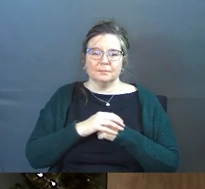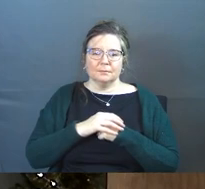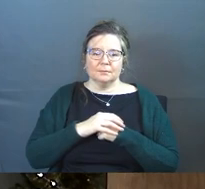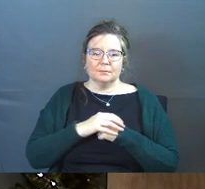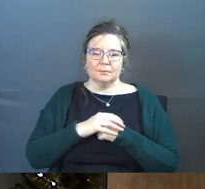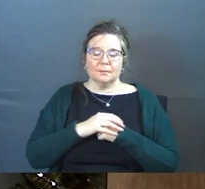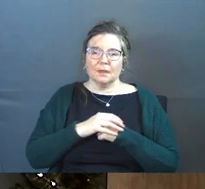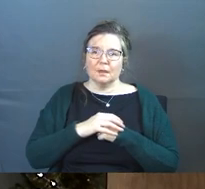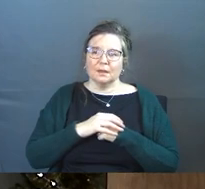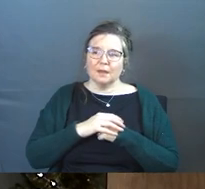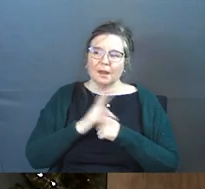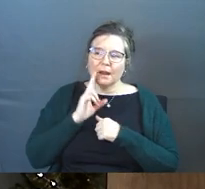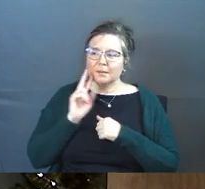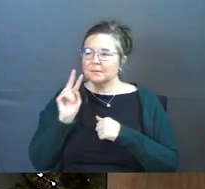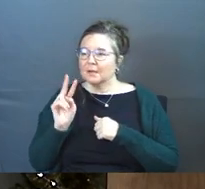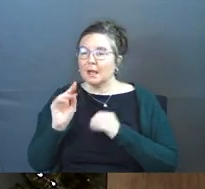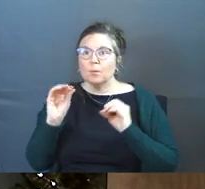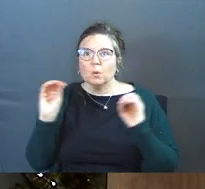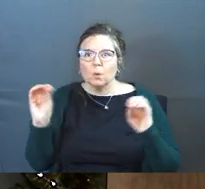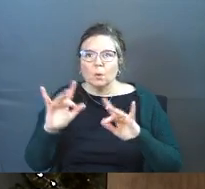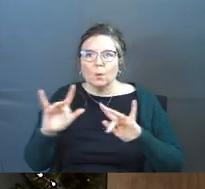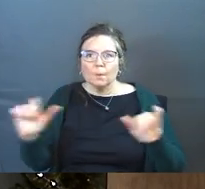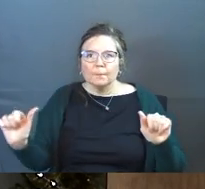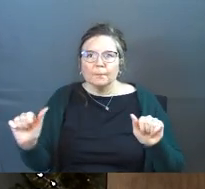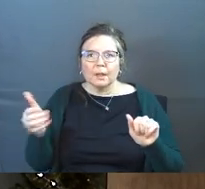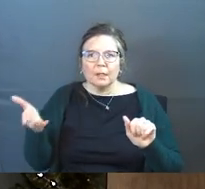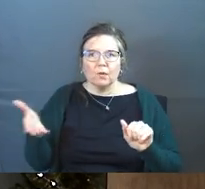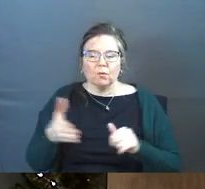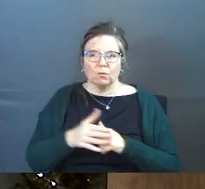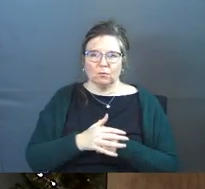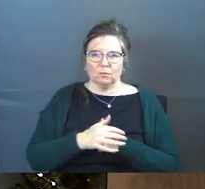smiling and I kind of peek in and there's nobody there